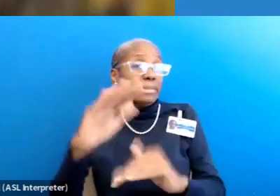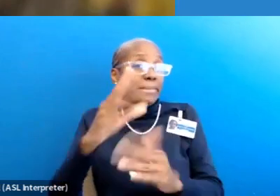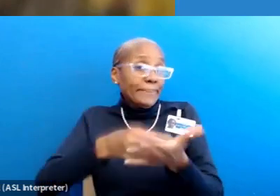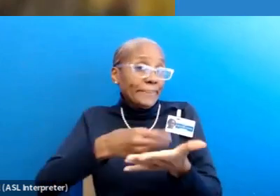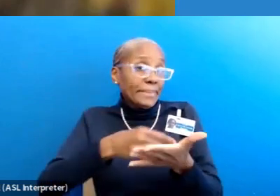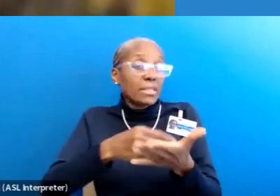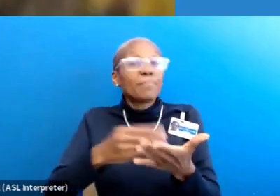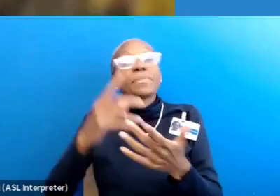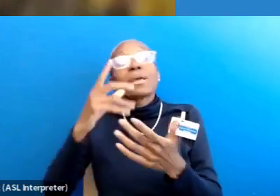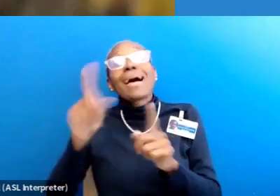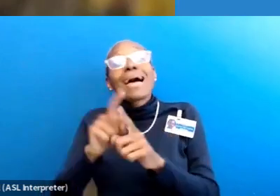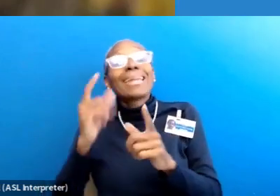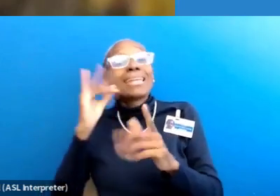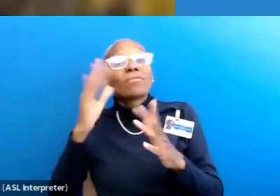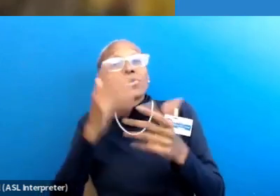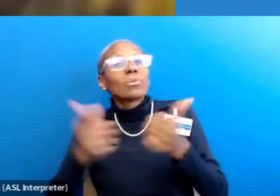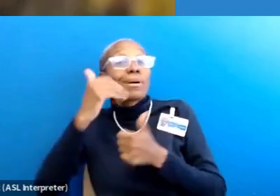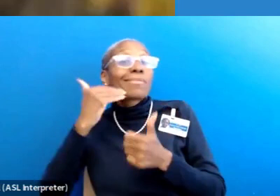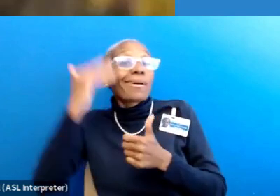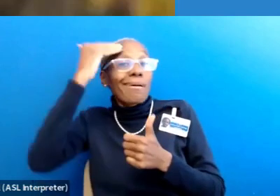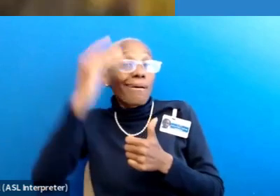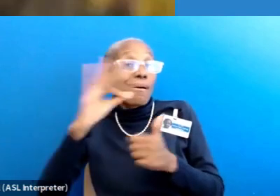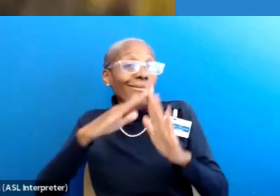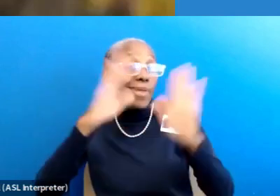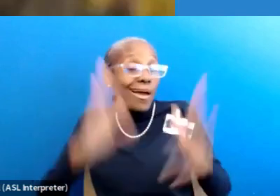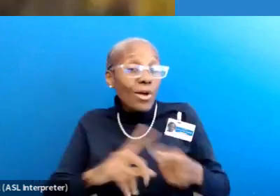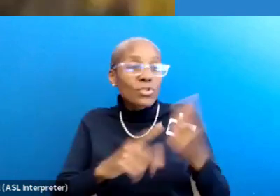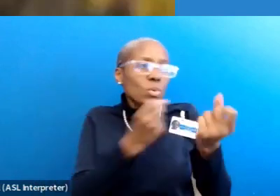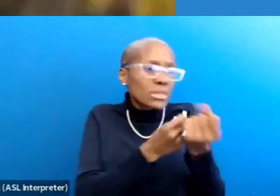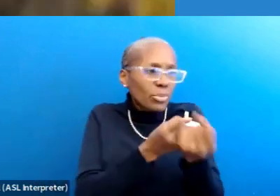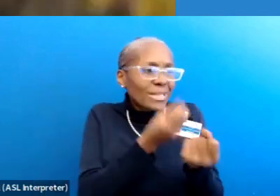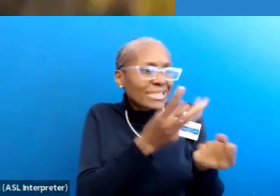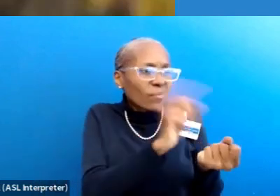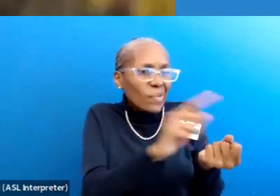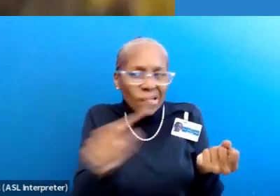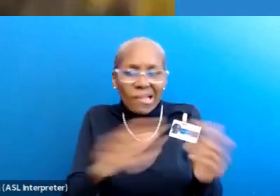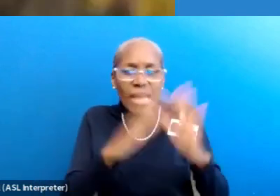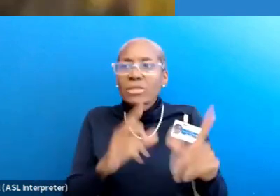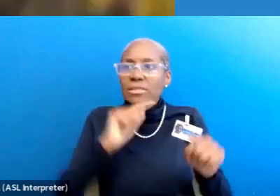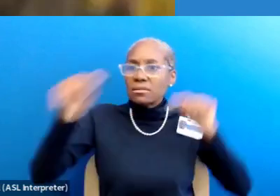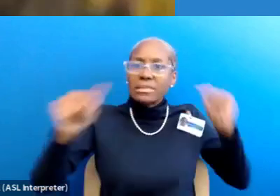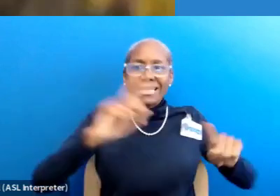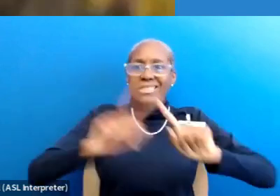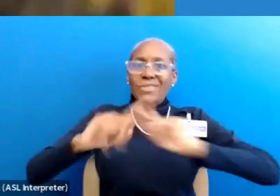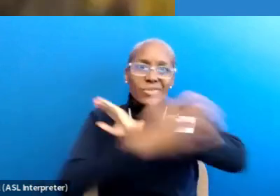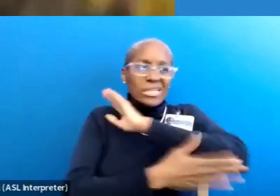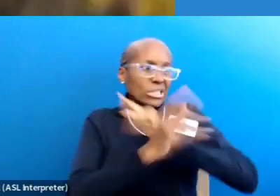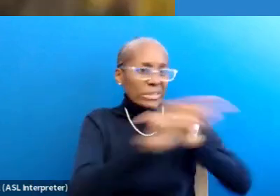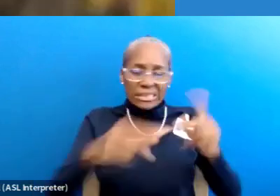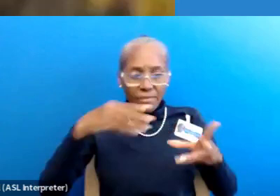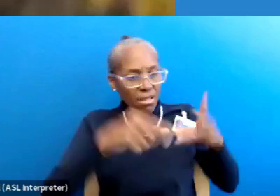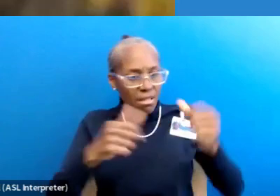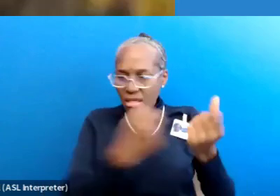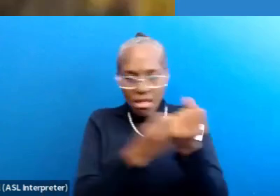And as heads of household, or maybe even supporting multiple households in multiple countries, we aren't always able to